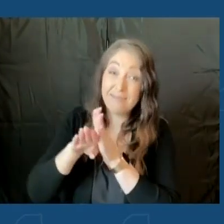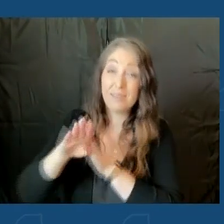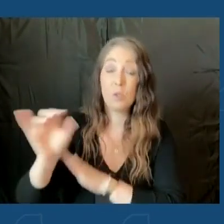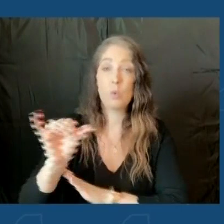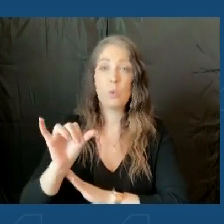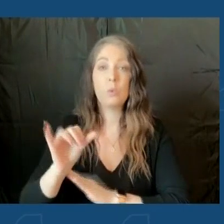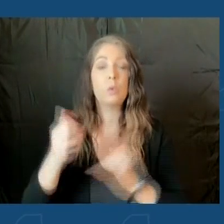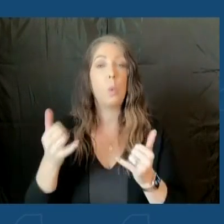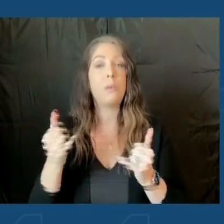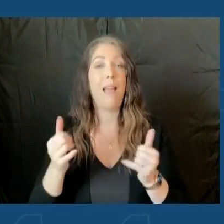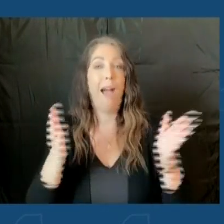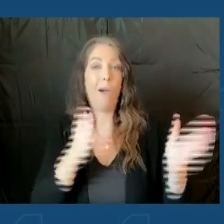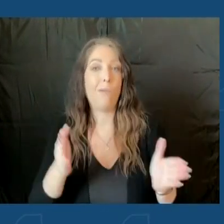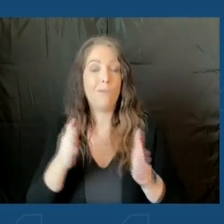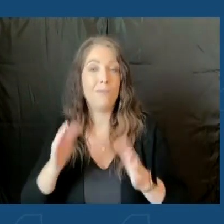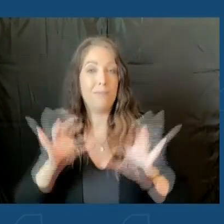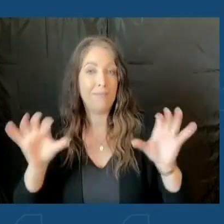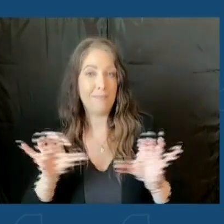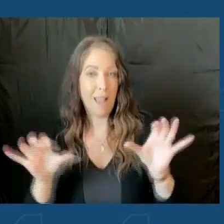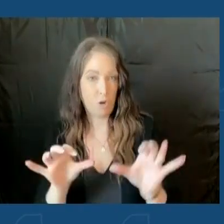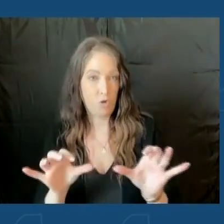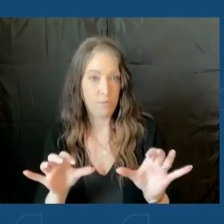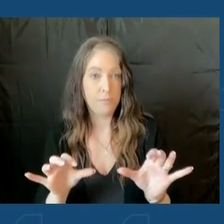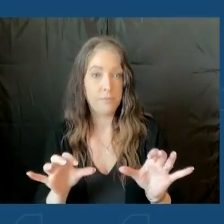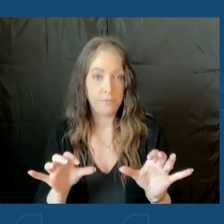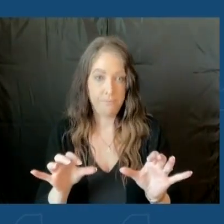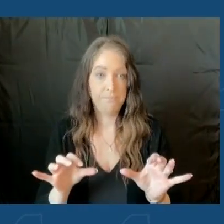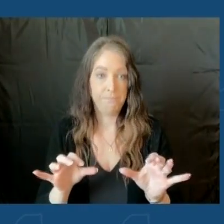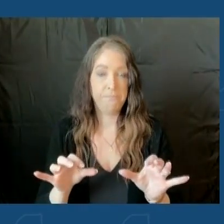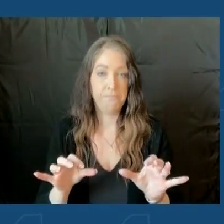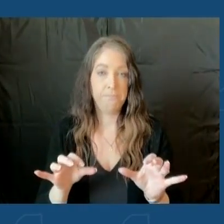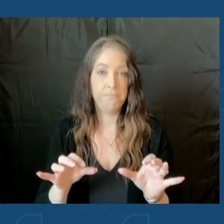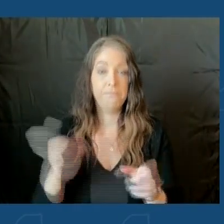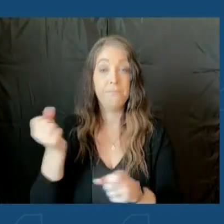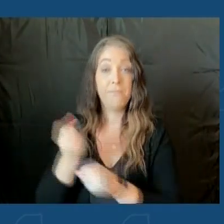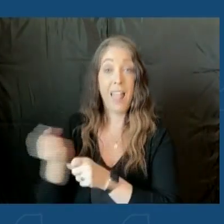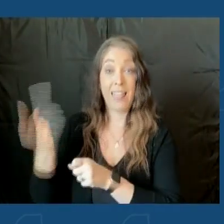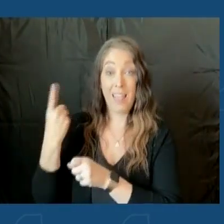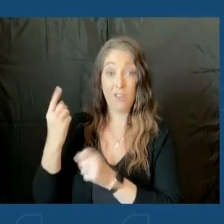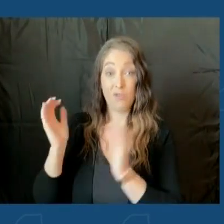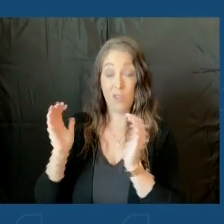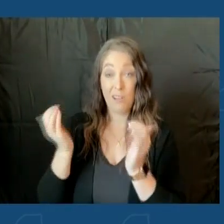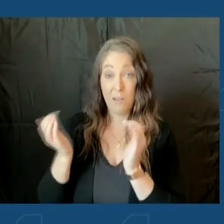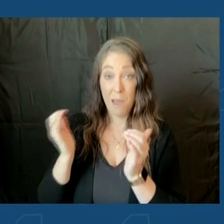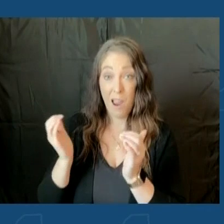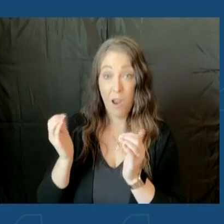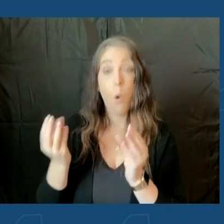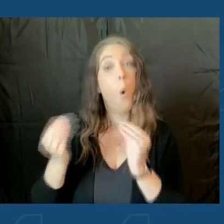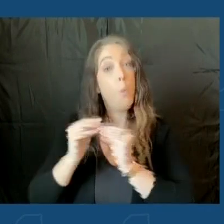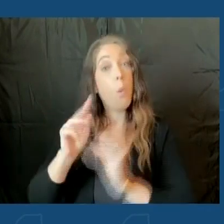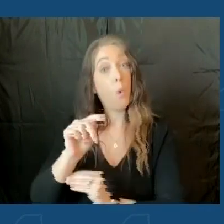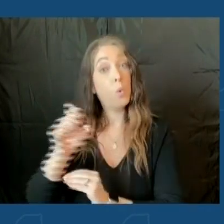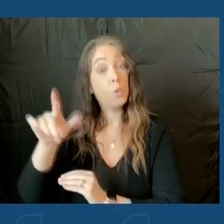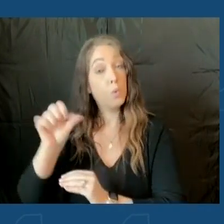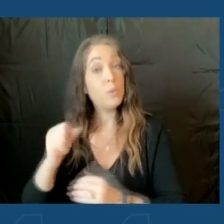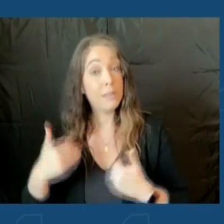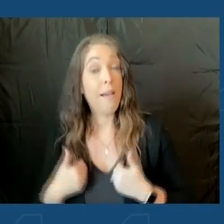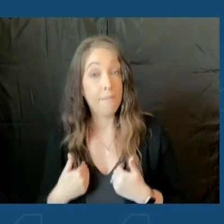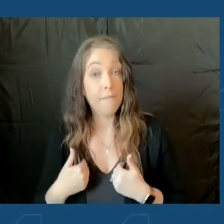let me walk you through some of those elements of it. Unlike a year ago, we have far more tools at our disposal between